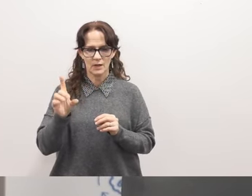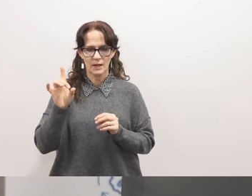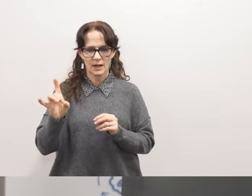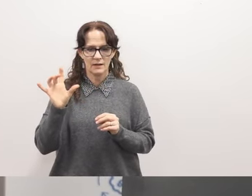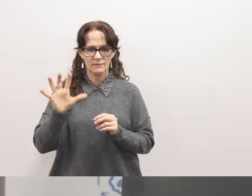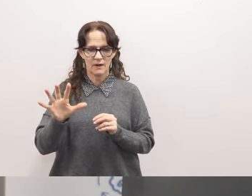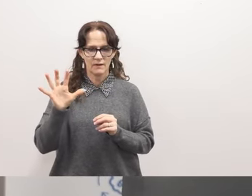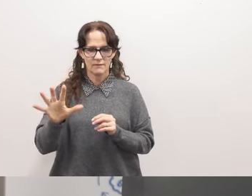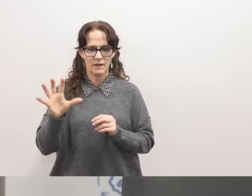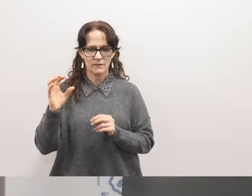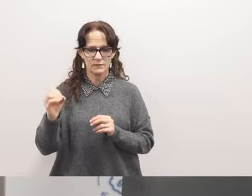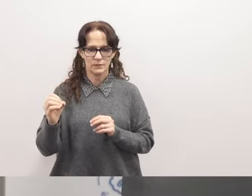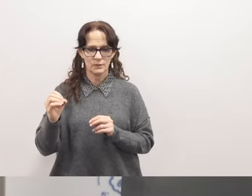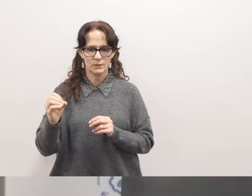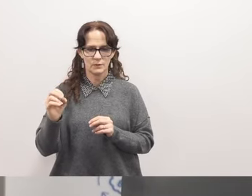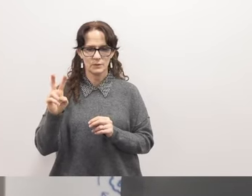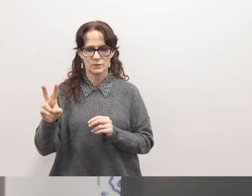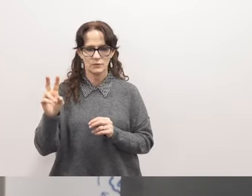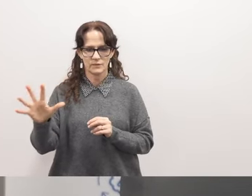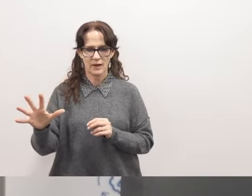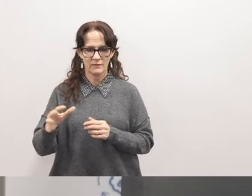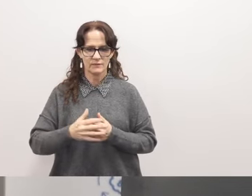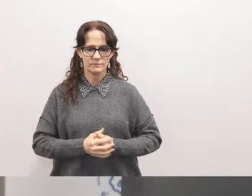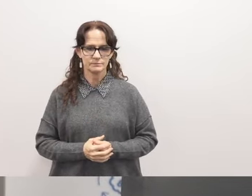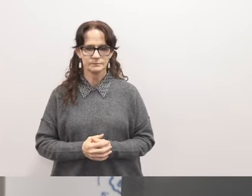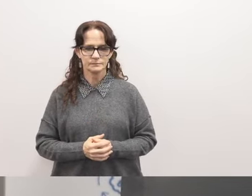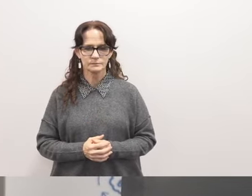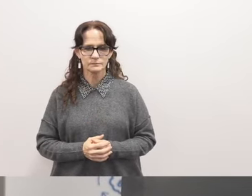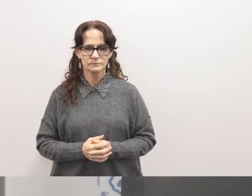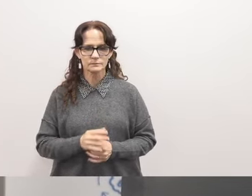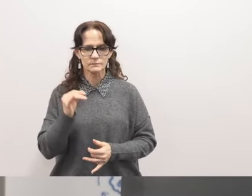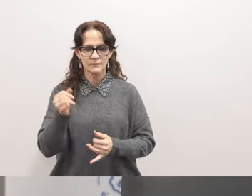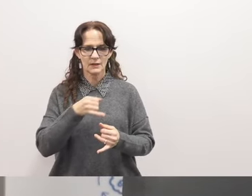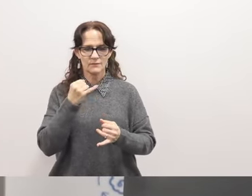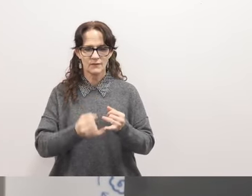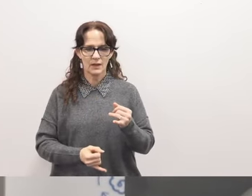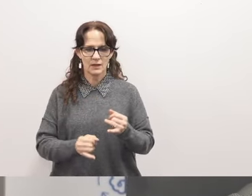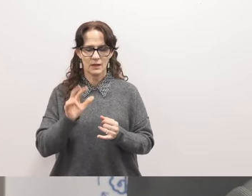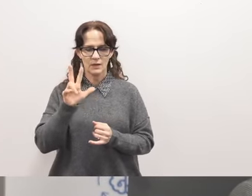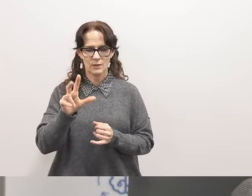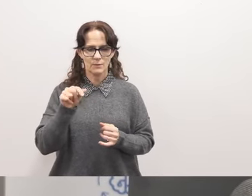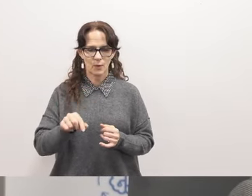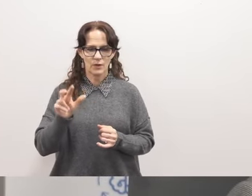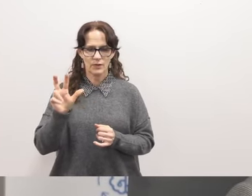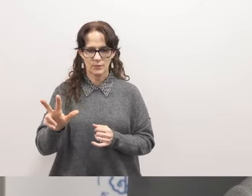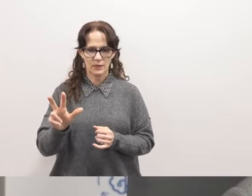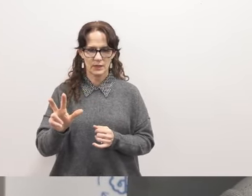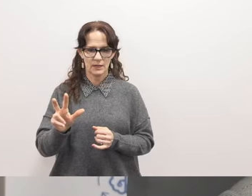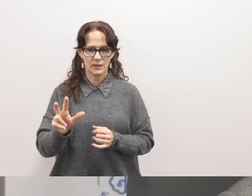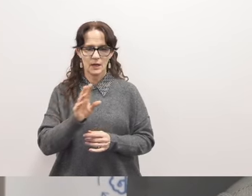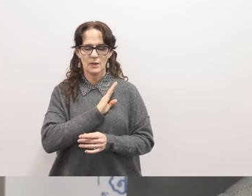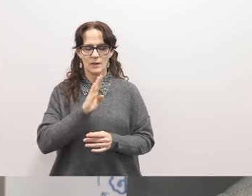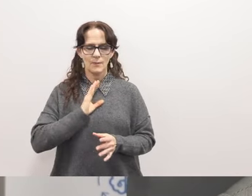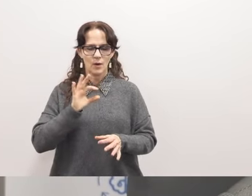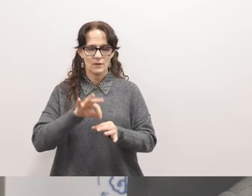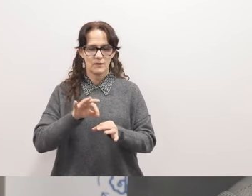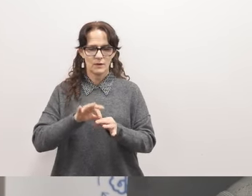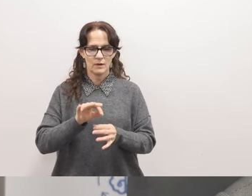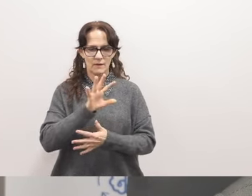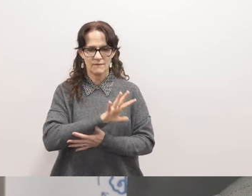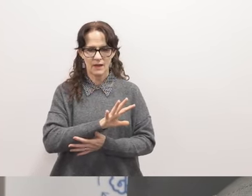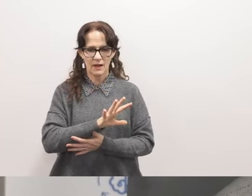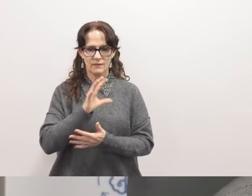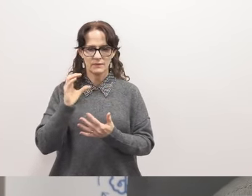-55025 and finally on item 3.3 the board voted 5